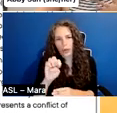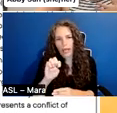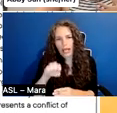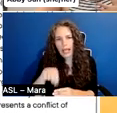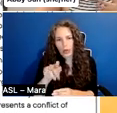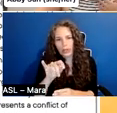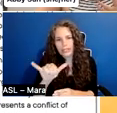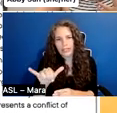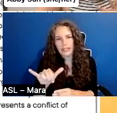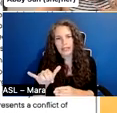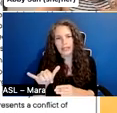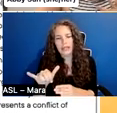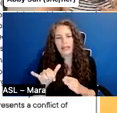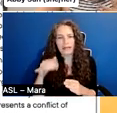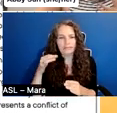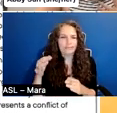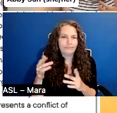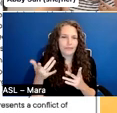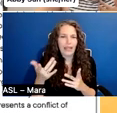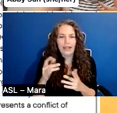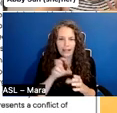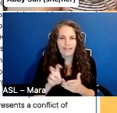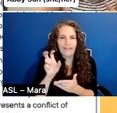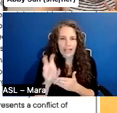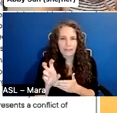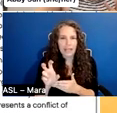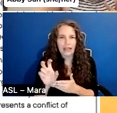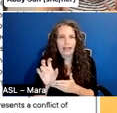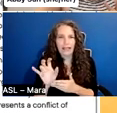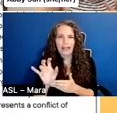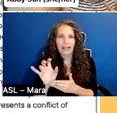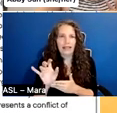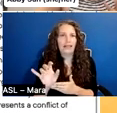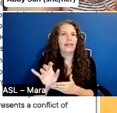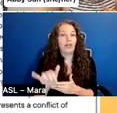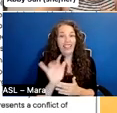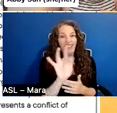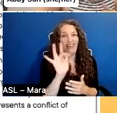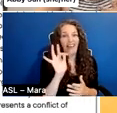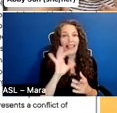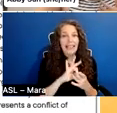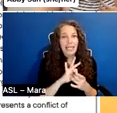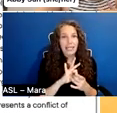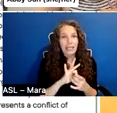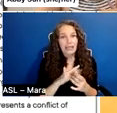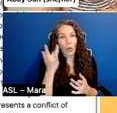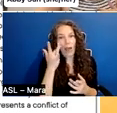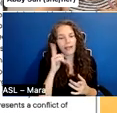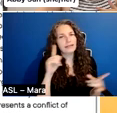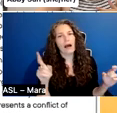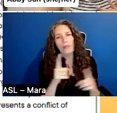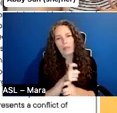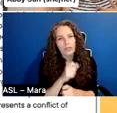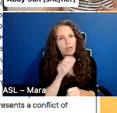and that's because it is so complicated. We don't have enough time to go over everything in this, uh, presentation